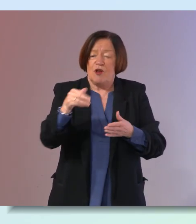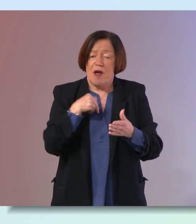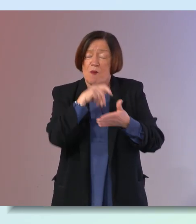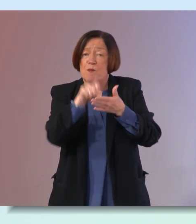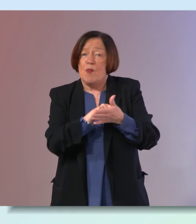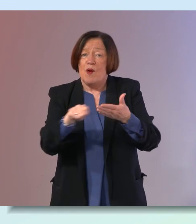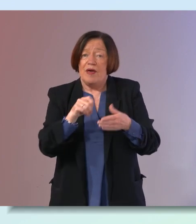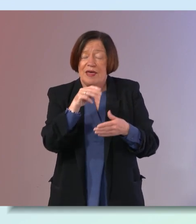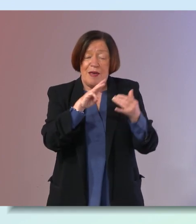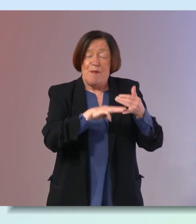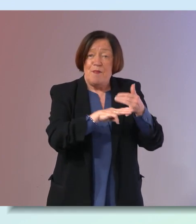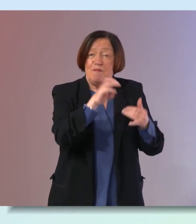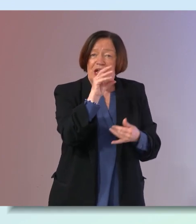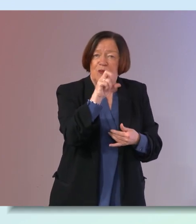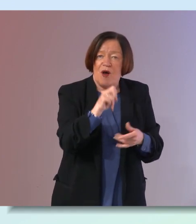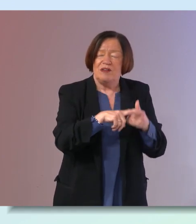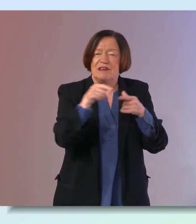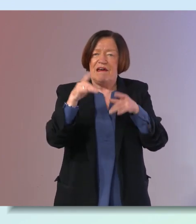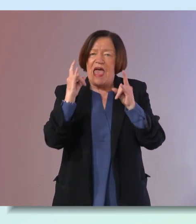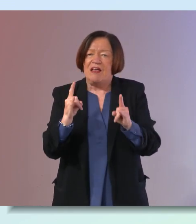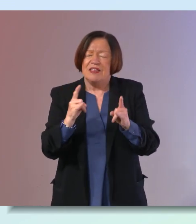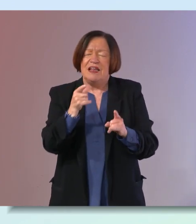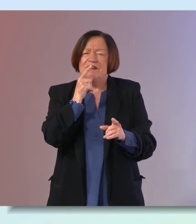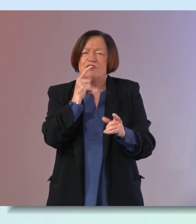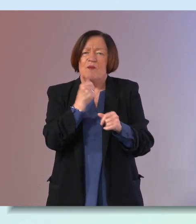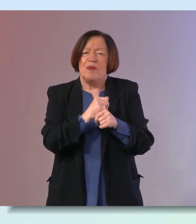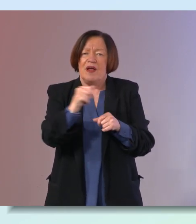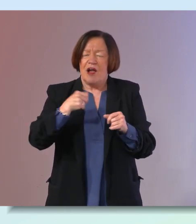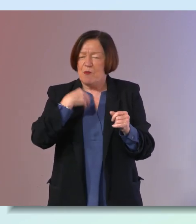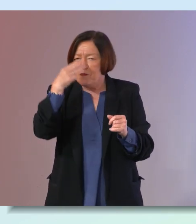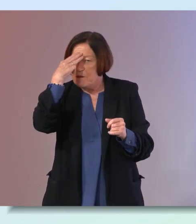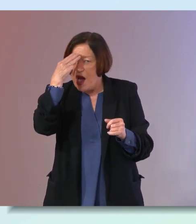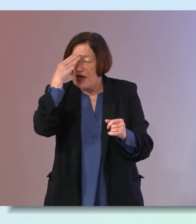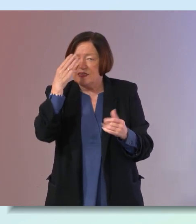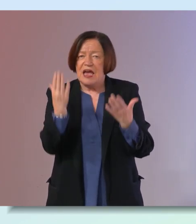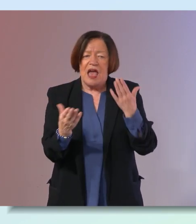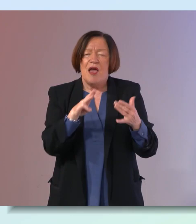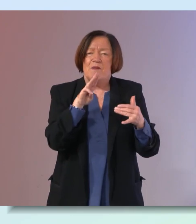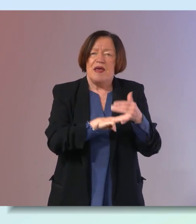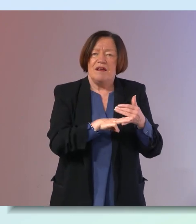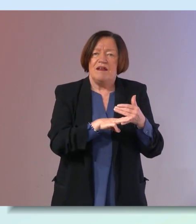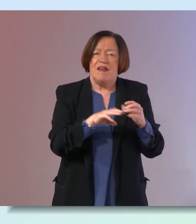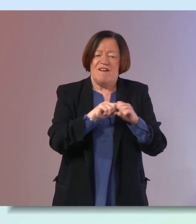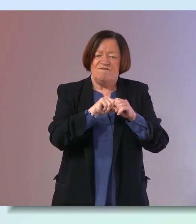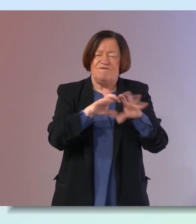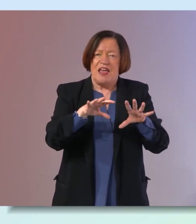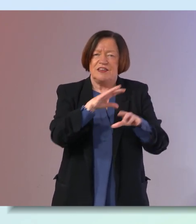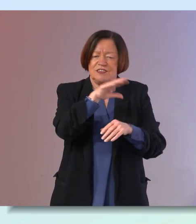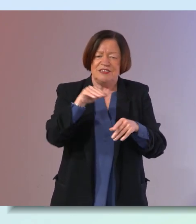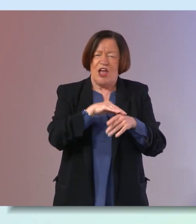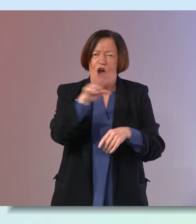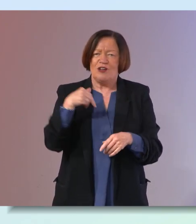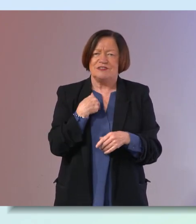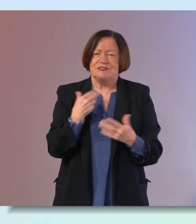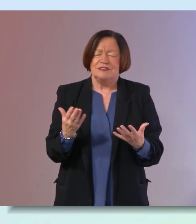is menopause and menopausal health and let's talk about our mind and how the menopause affects us because i don't know